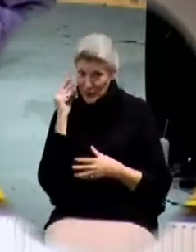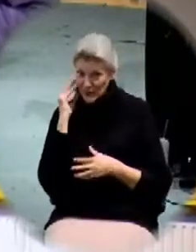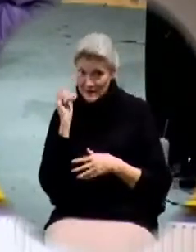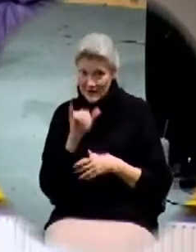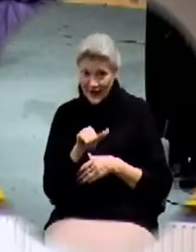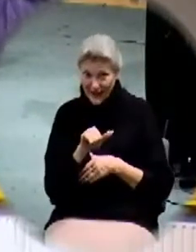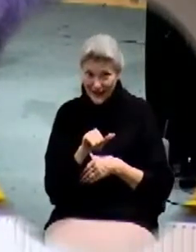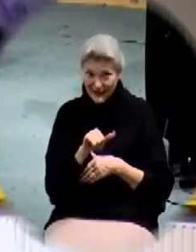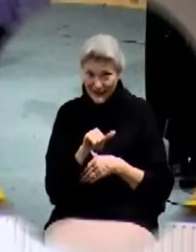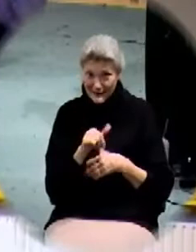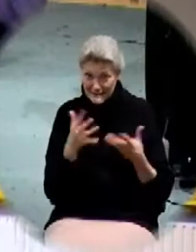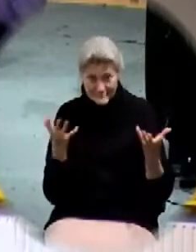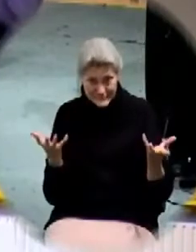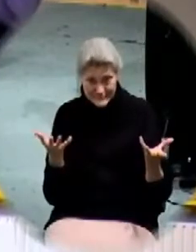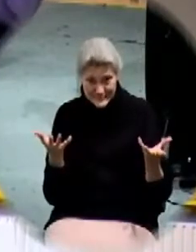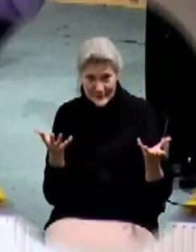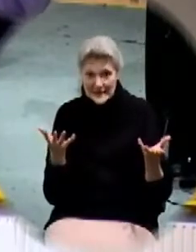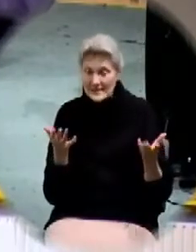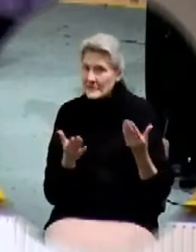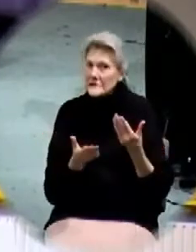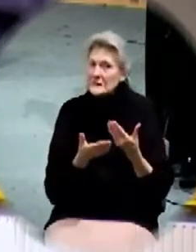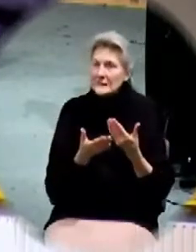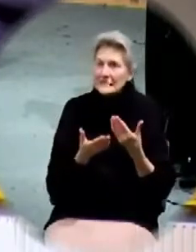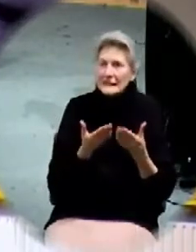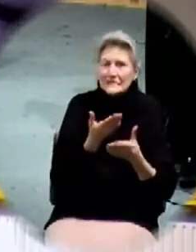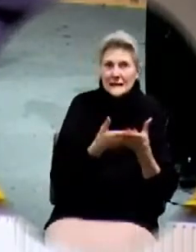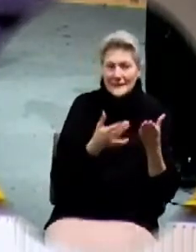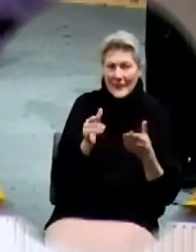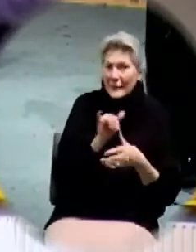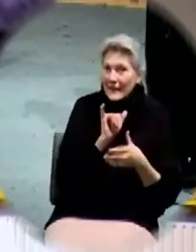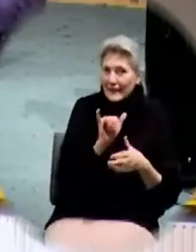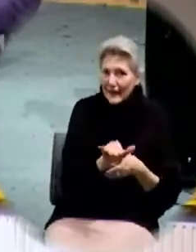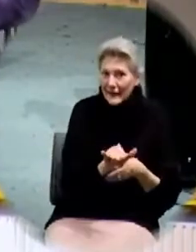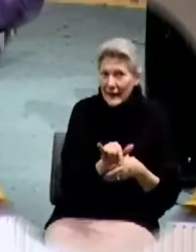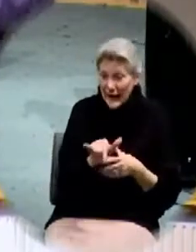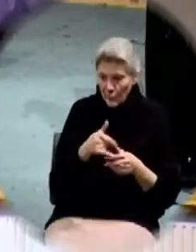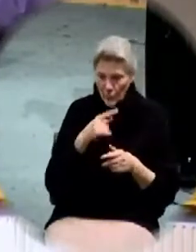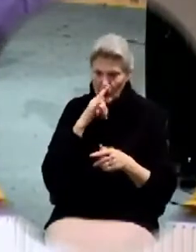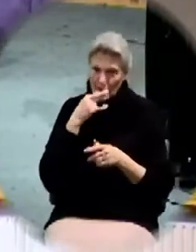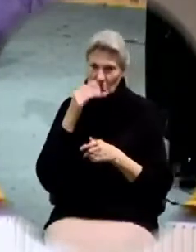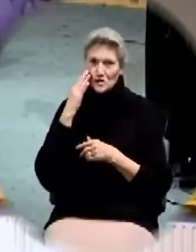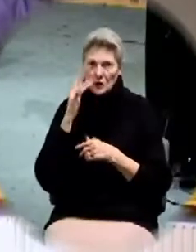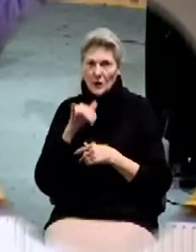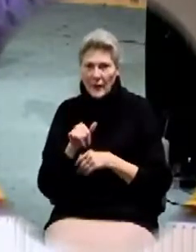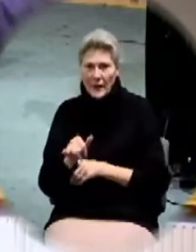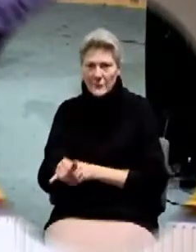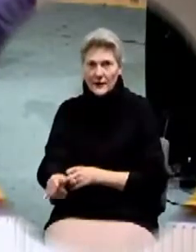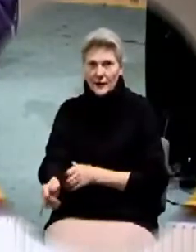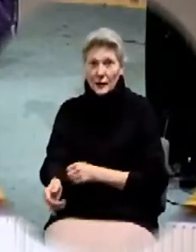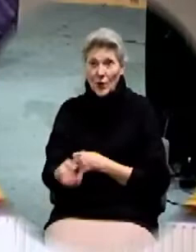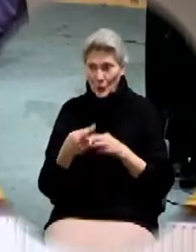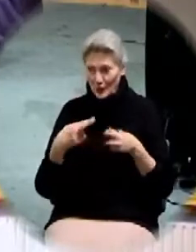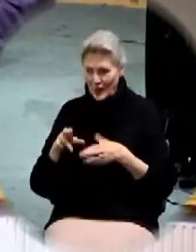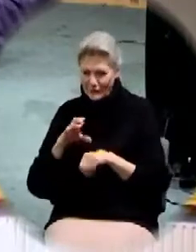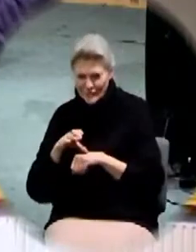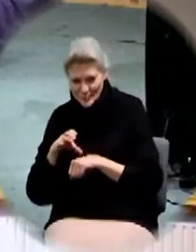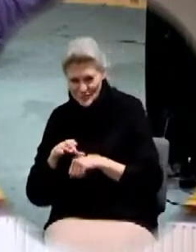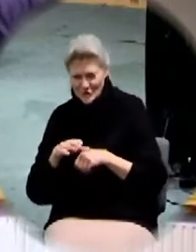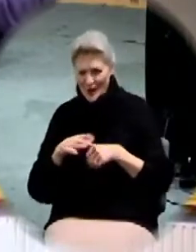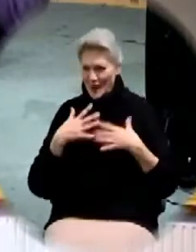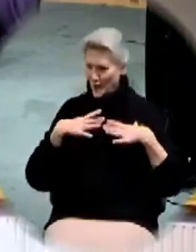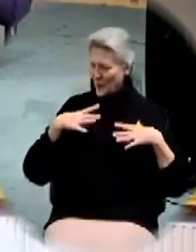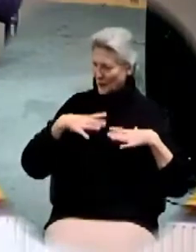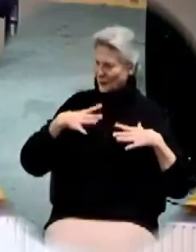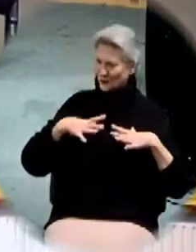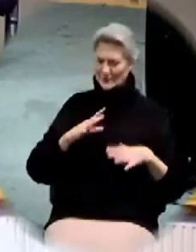but it happens, believe me, anybody with kids, you've been there, you're getting ready for church, you're all set, everybody's got their